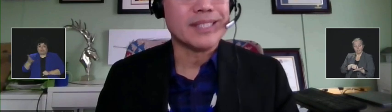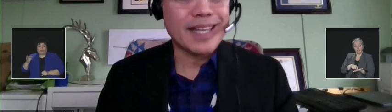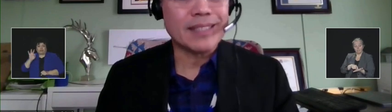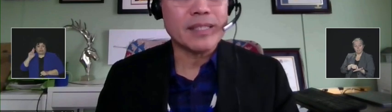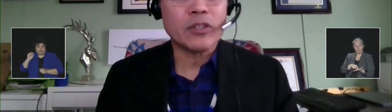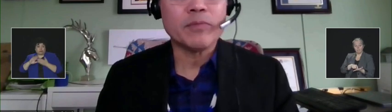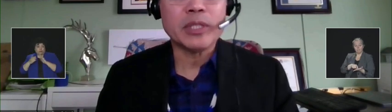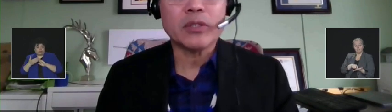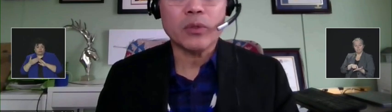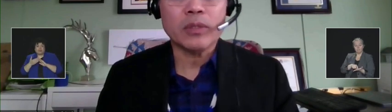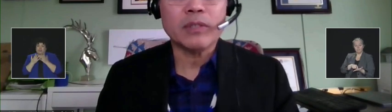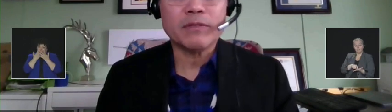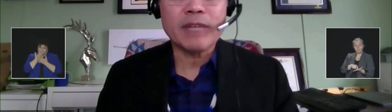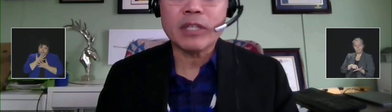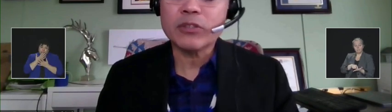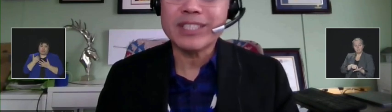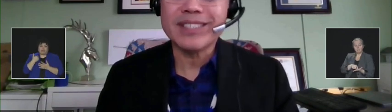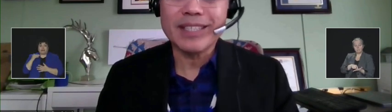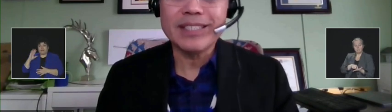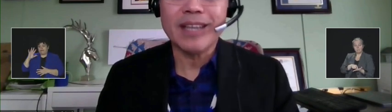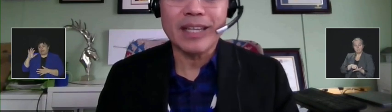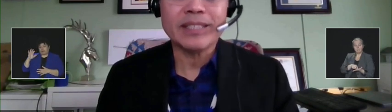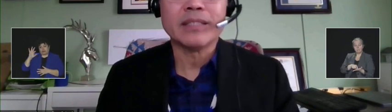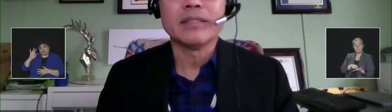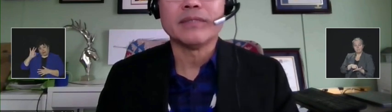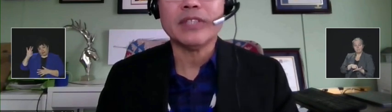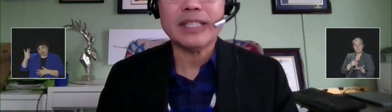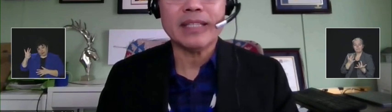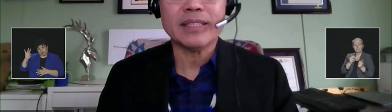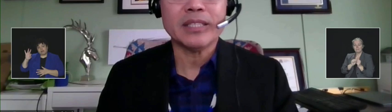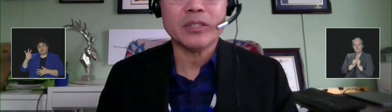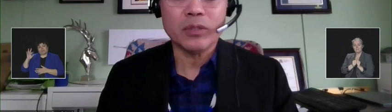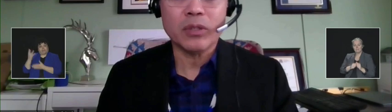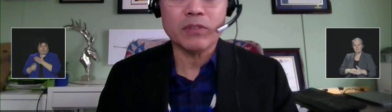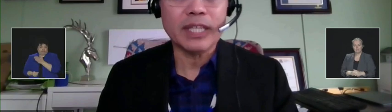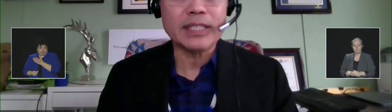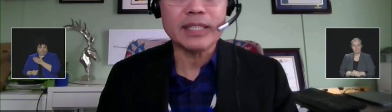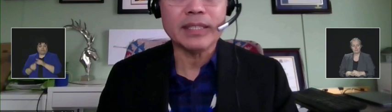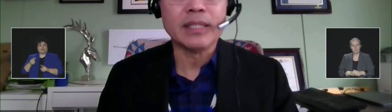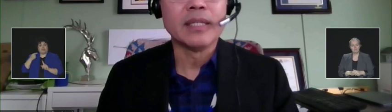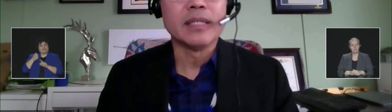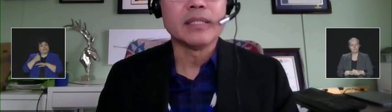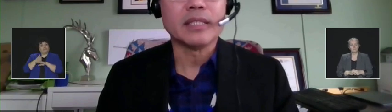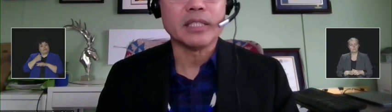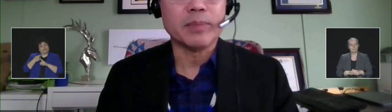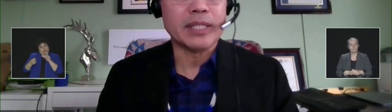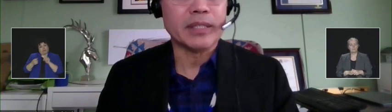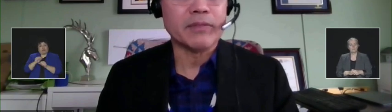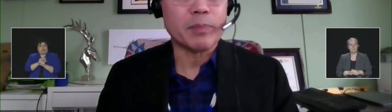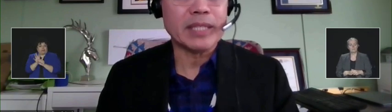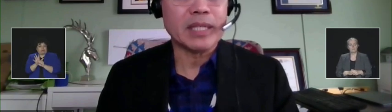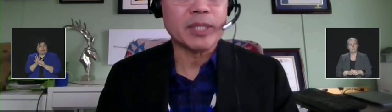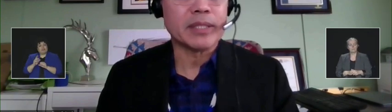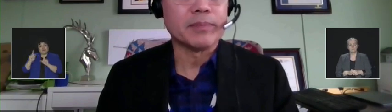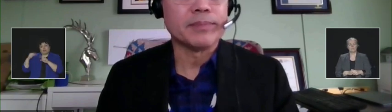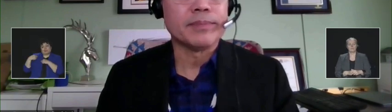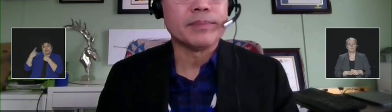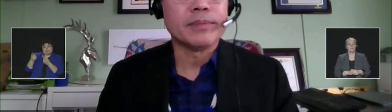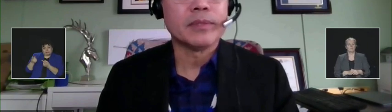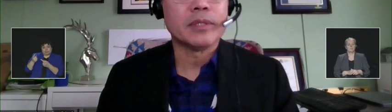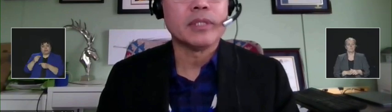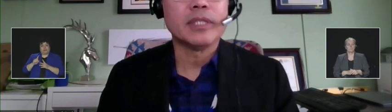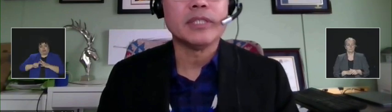And sadly, there have been a total of 599 fatalities due to COVID-19 since the beginning of the pandemic.